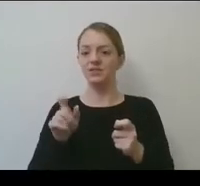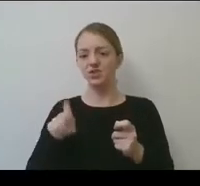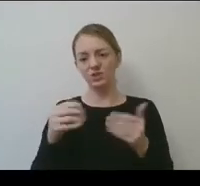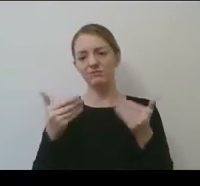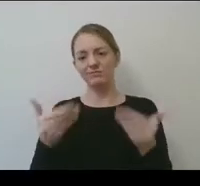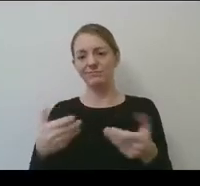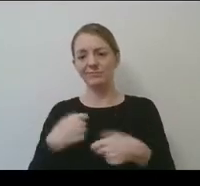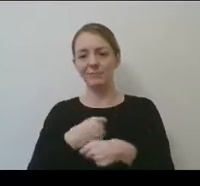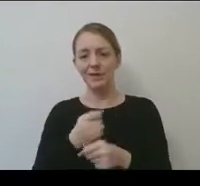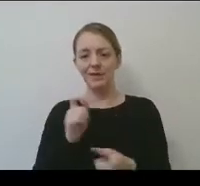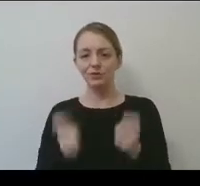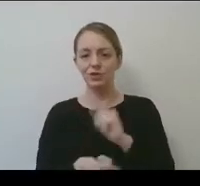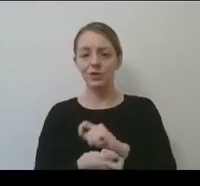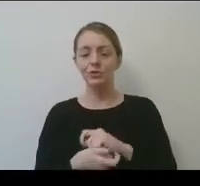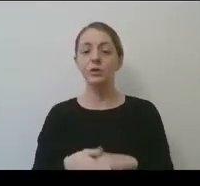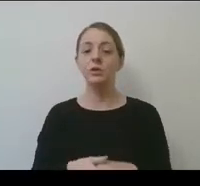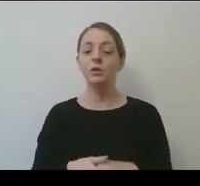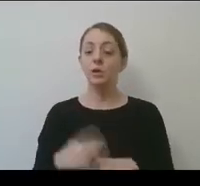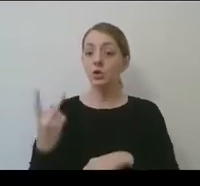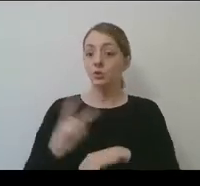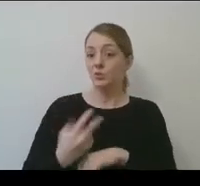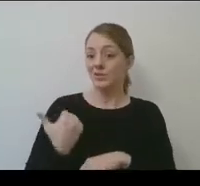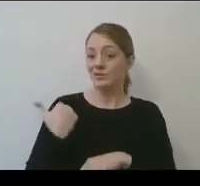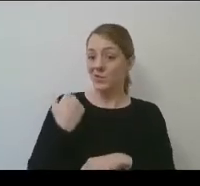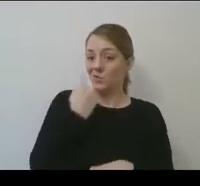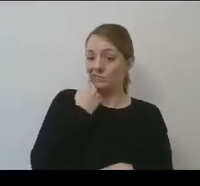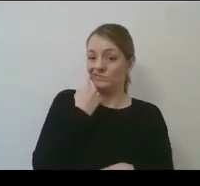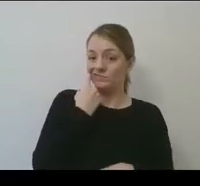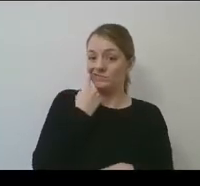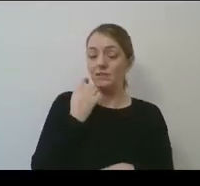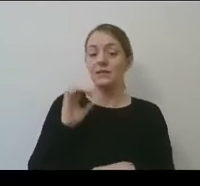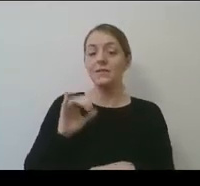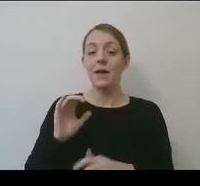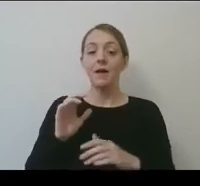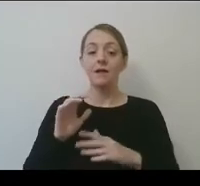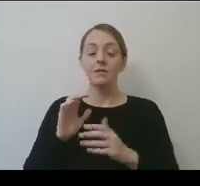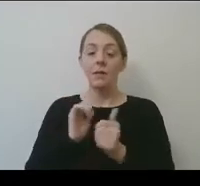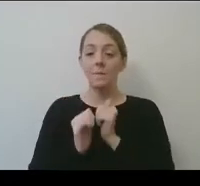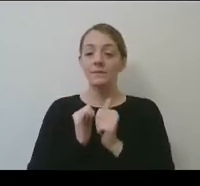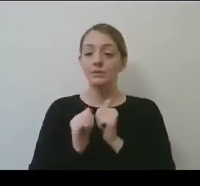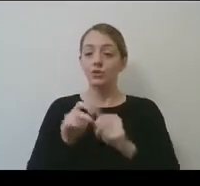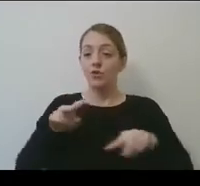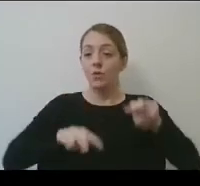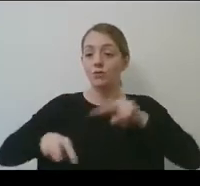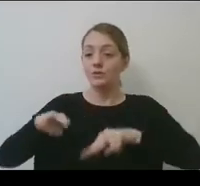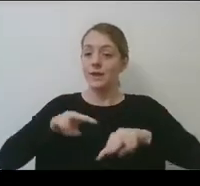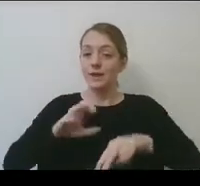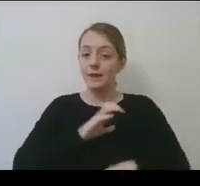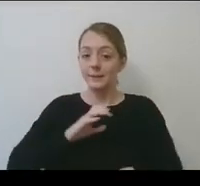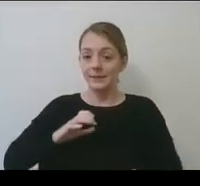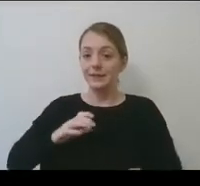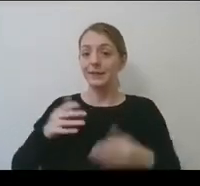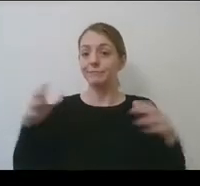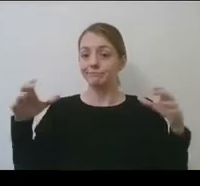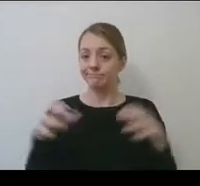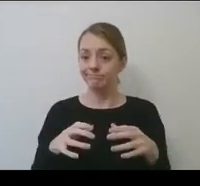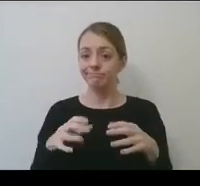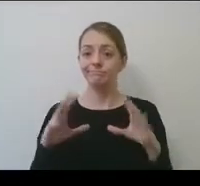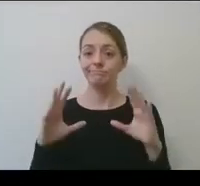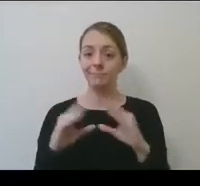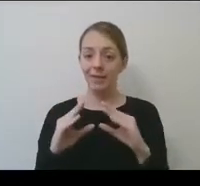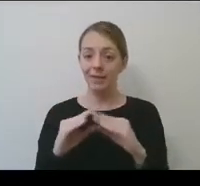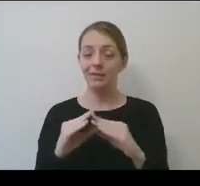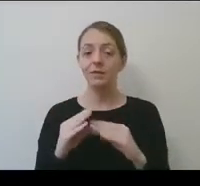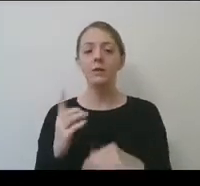Uh, just, uh, two days ago, the division one, uh, competition oversight committee also, uh, met and we thought they were going to, um, take